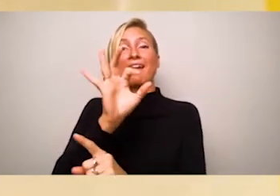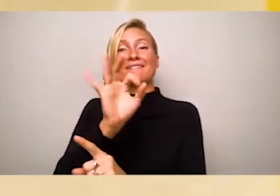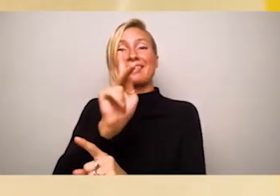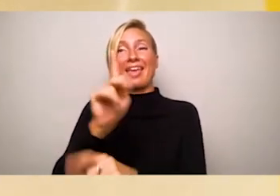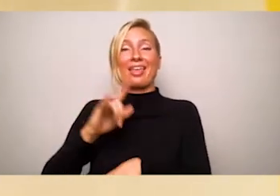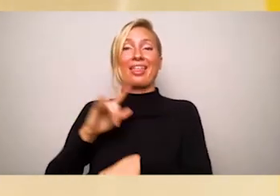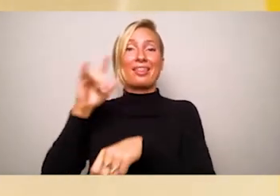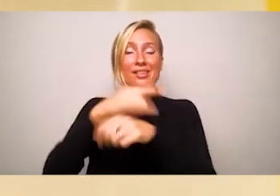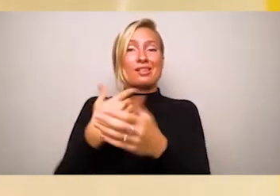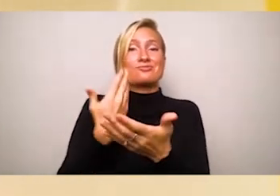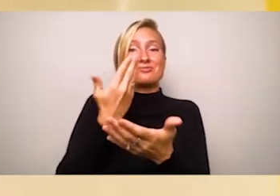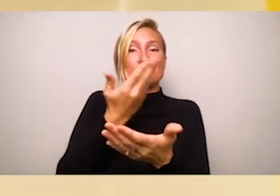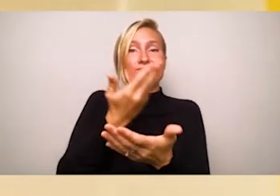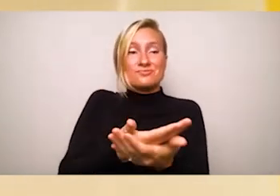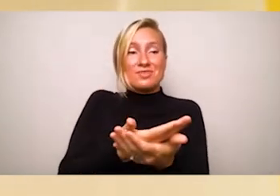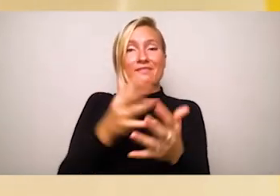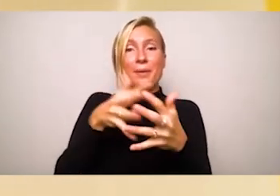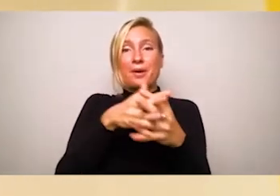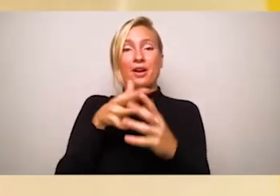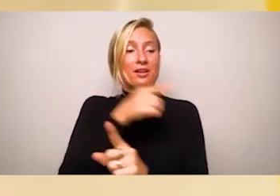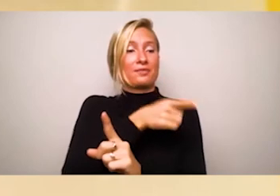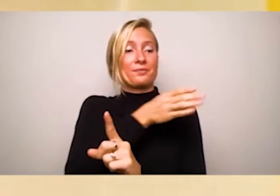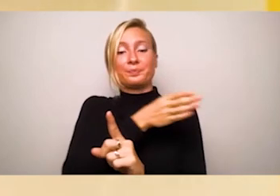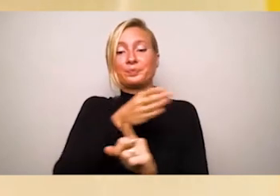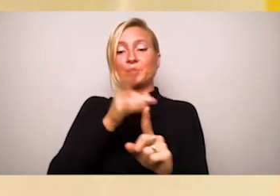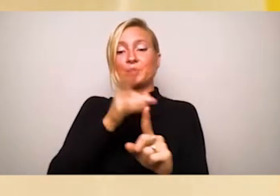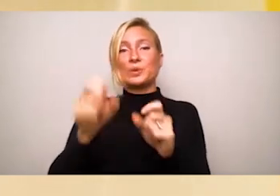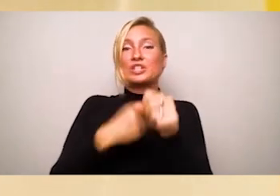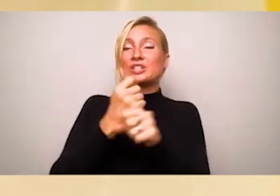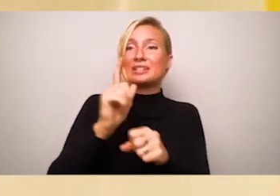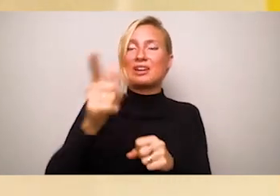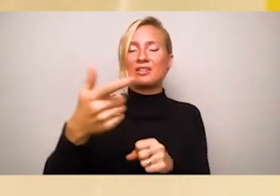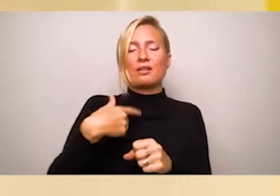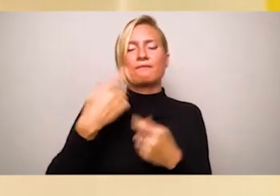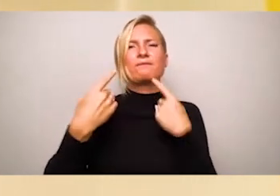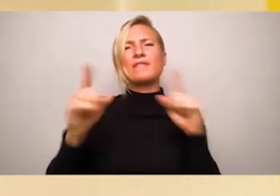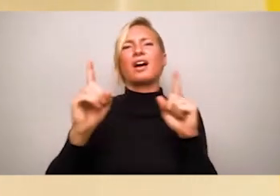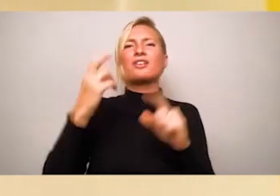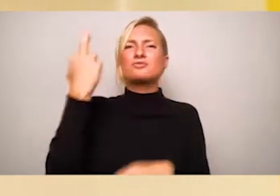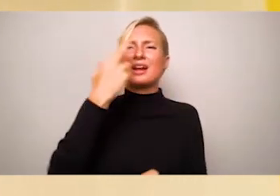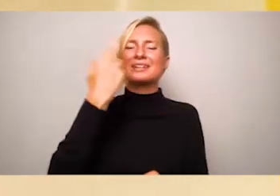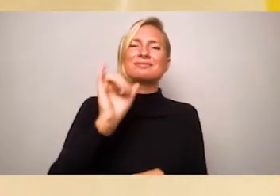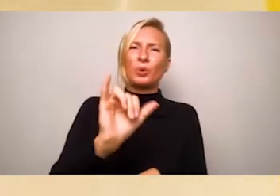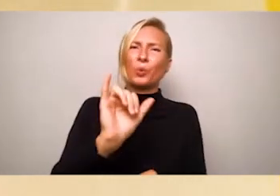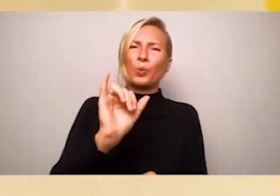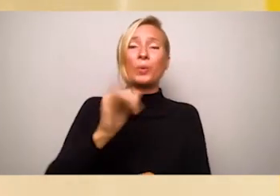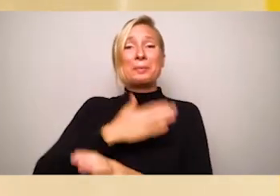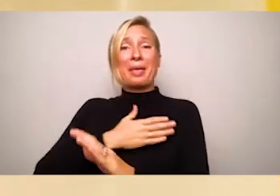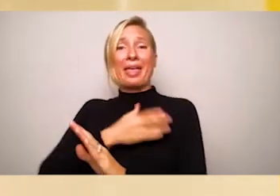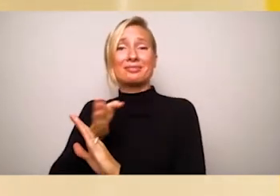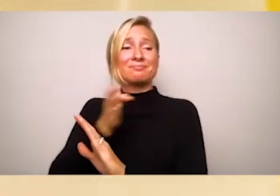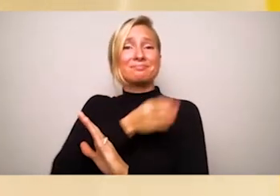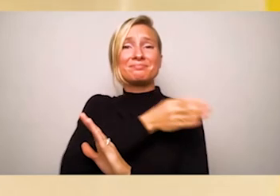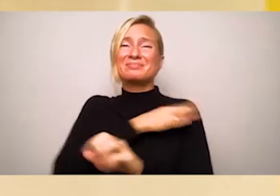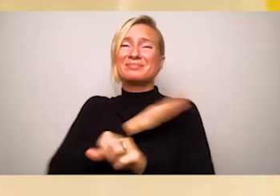Naturalization at long last awarded me the privilege to embrace my past. So I dug up that